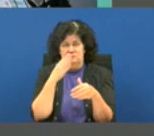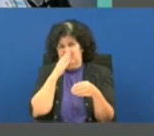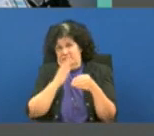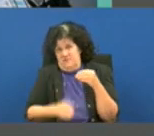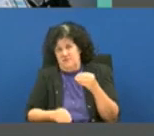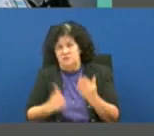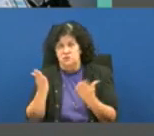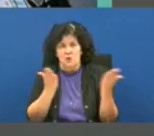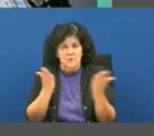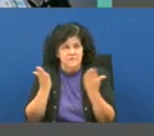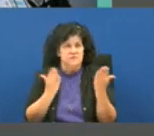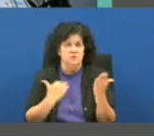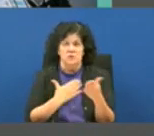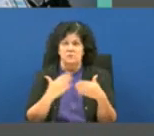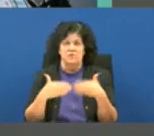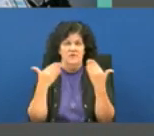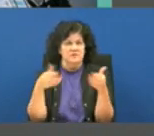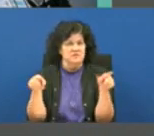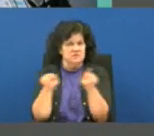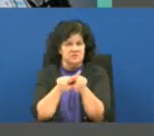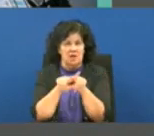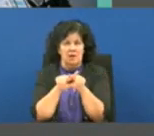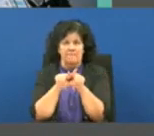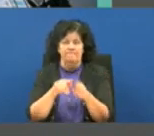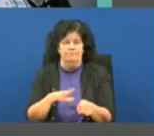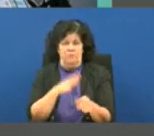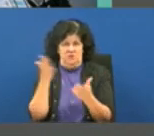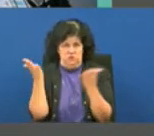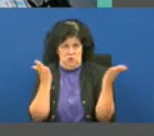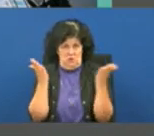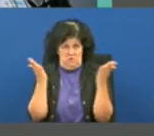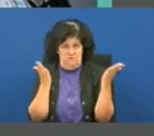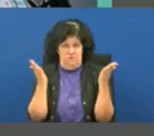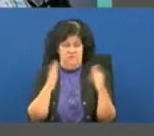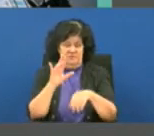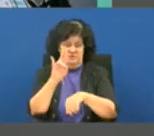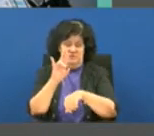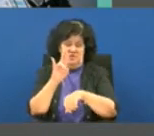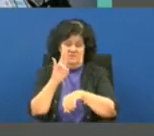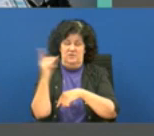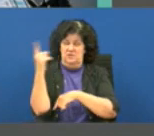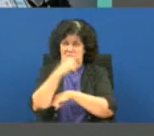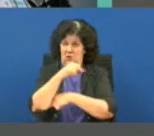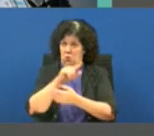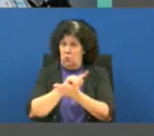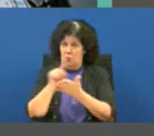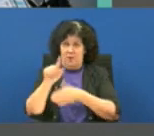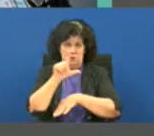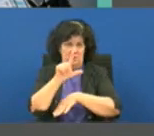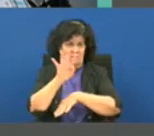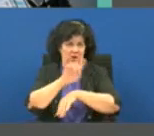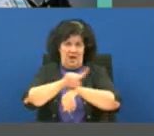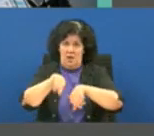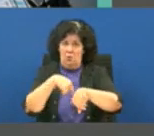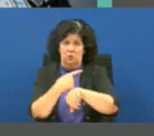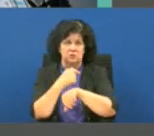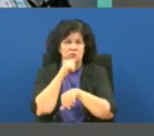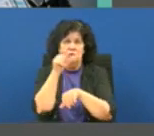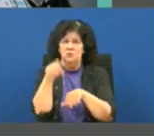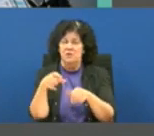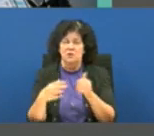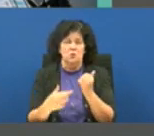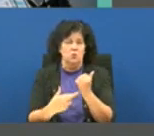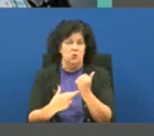substance use services that we have always provided we are 24 hours seven days a week we do not need a referral to access care the